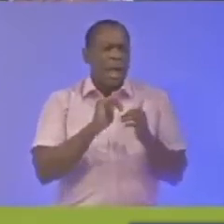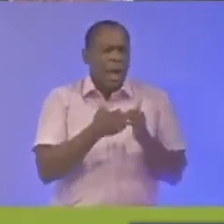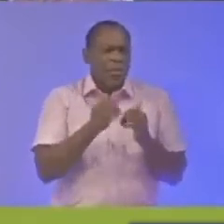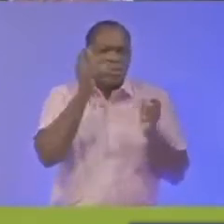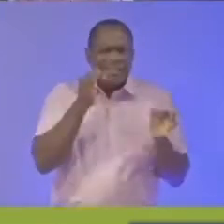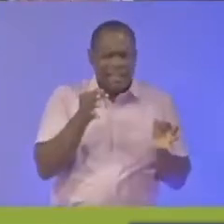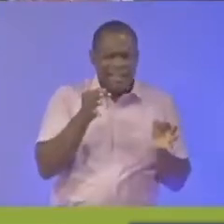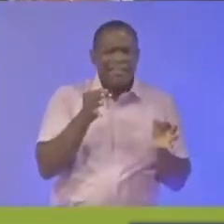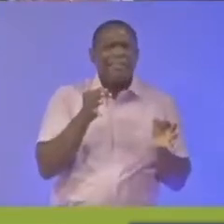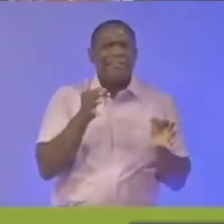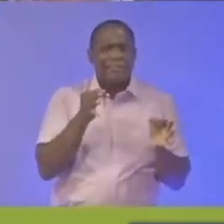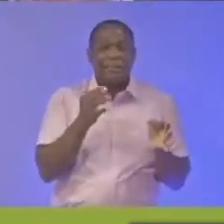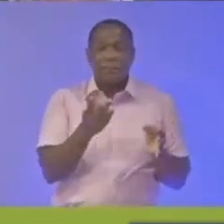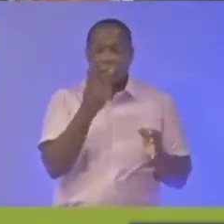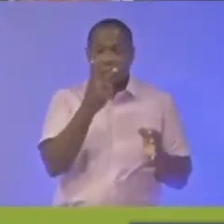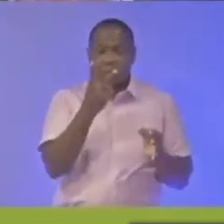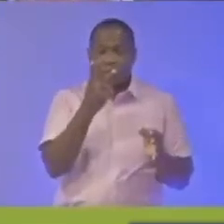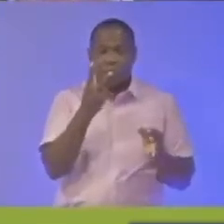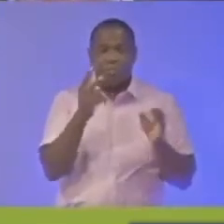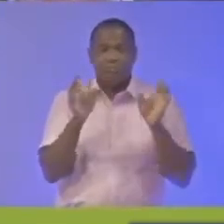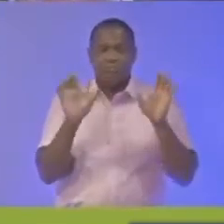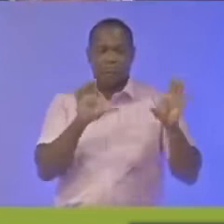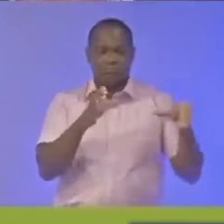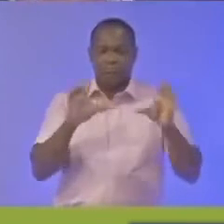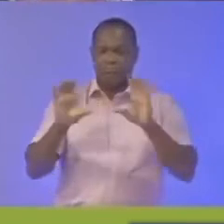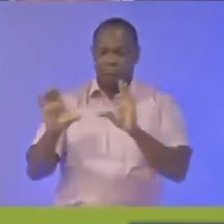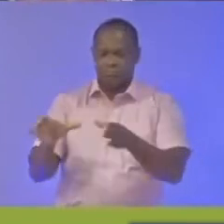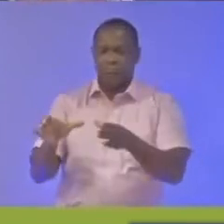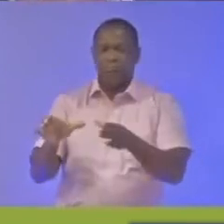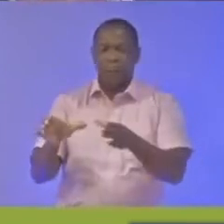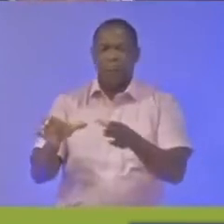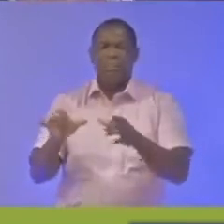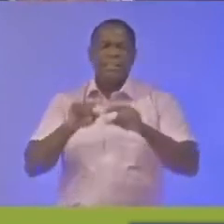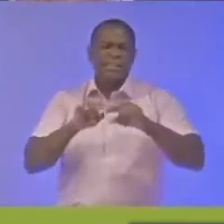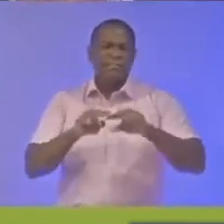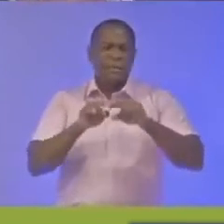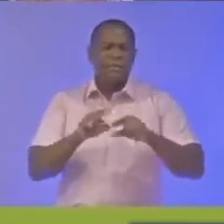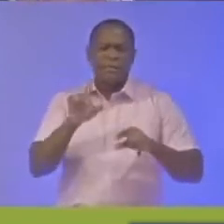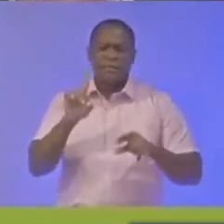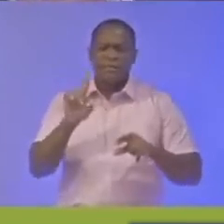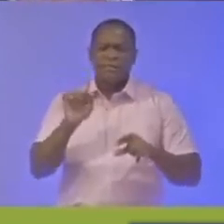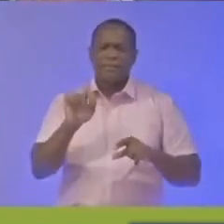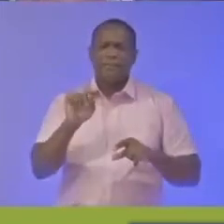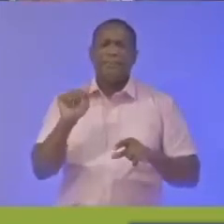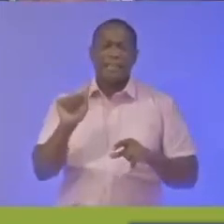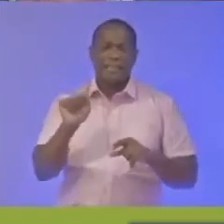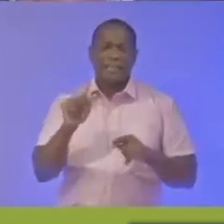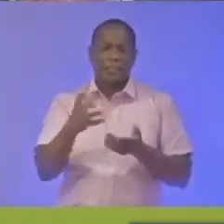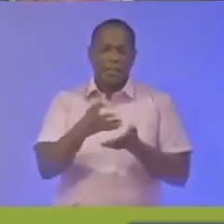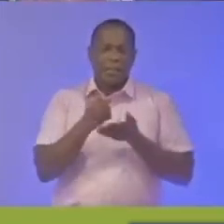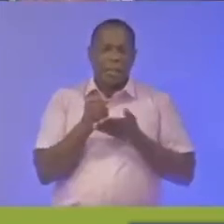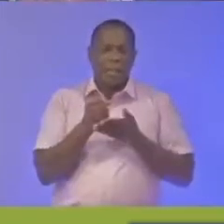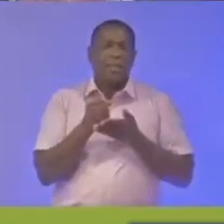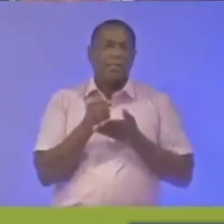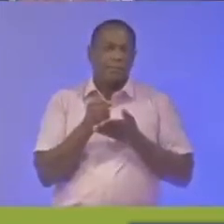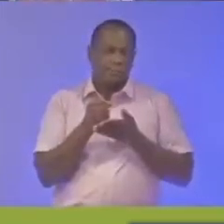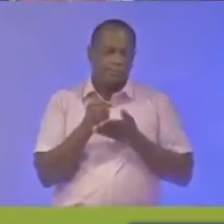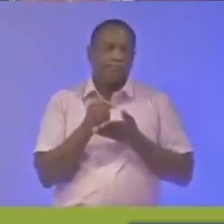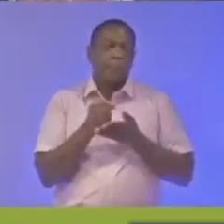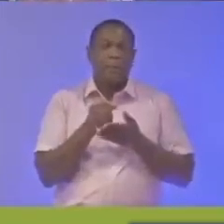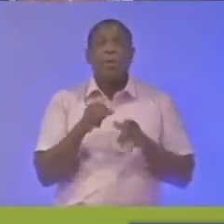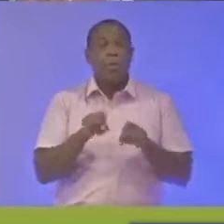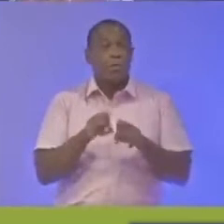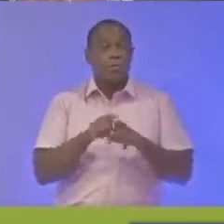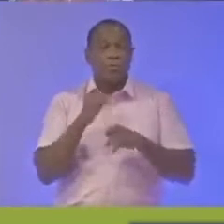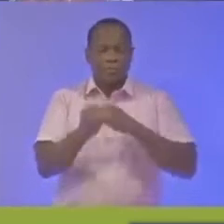into two broad categories and this is based on the data supported or sent in to me and supported by local and international data